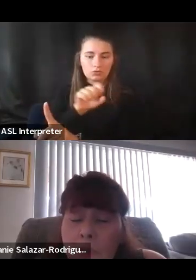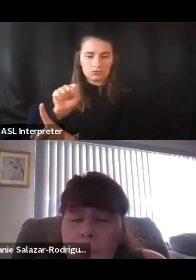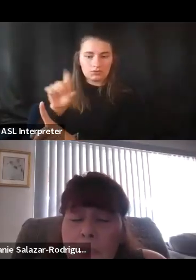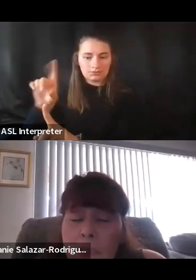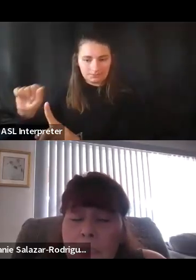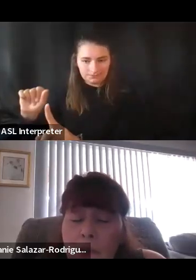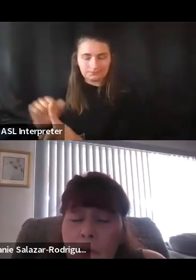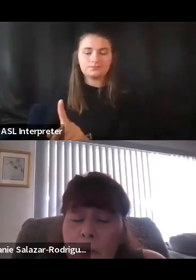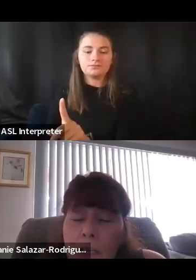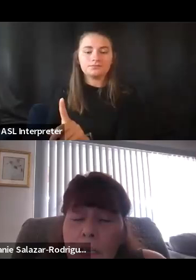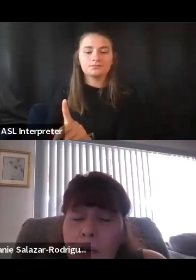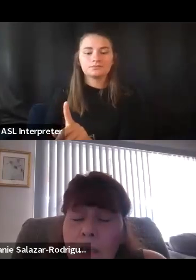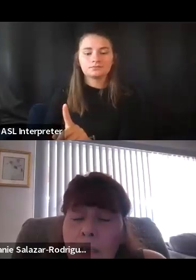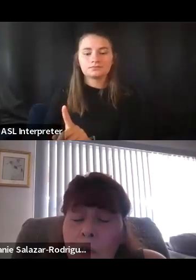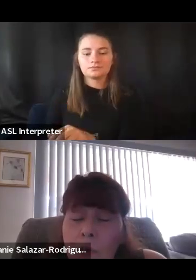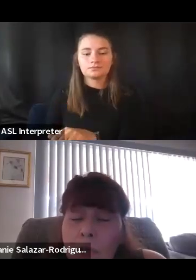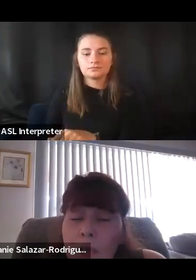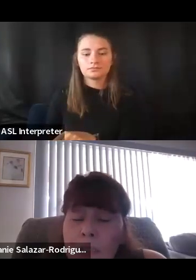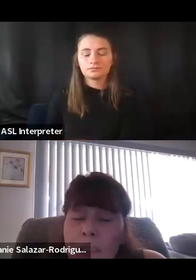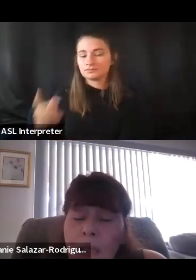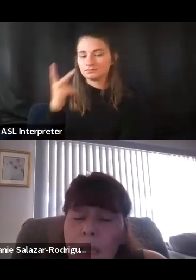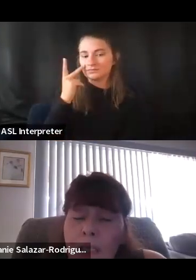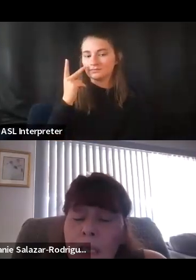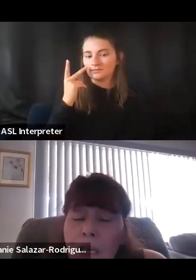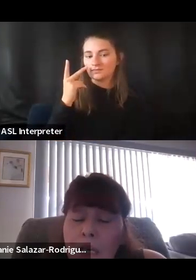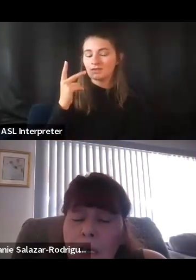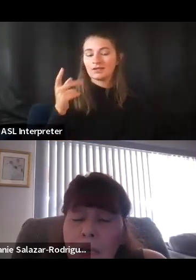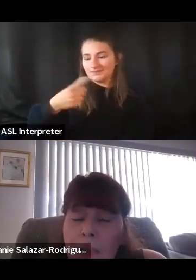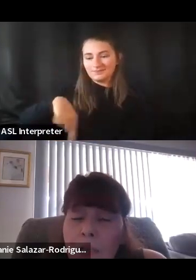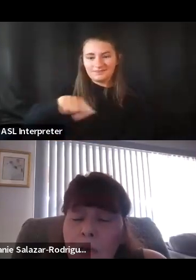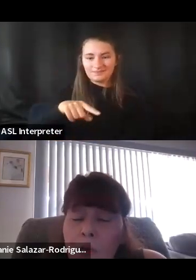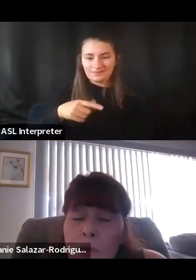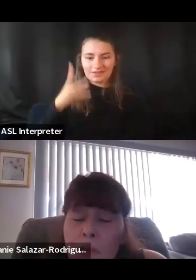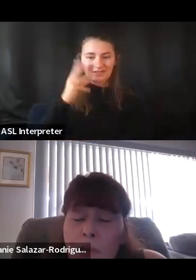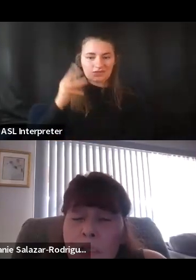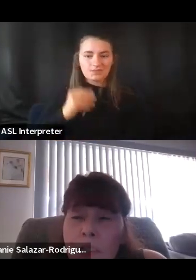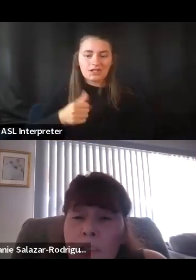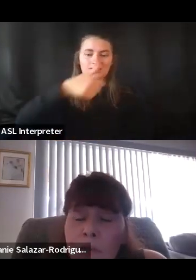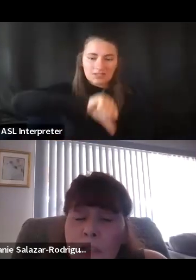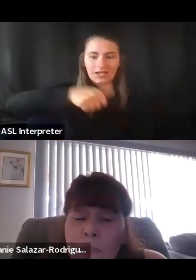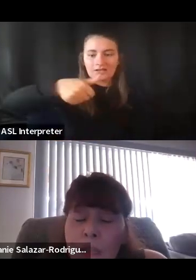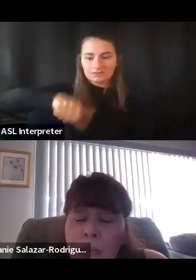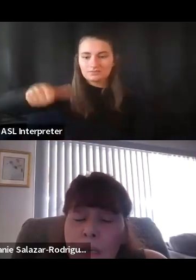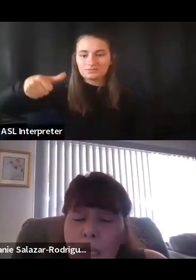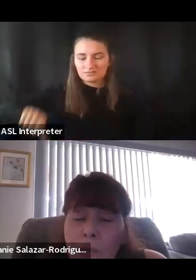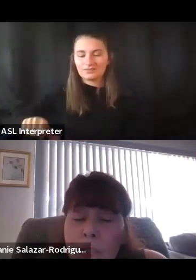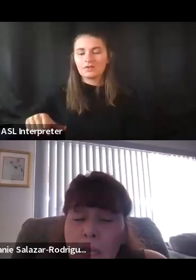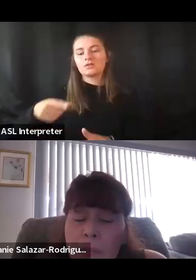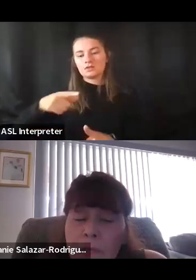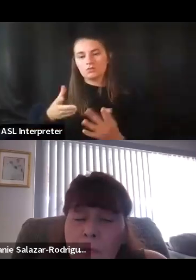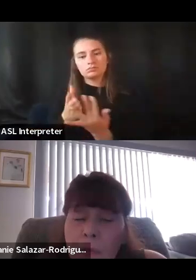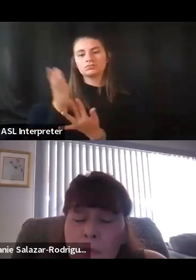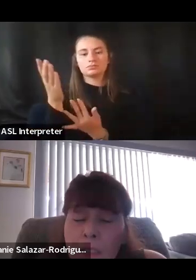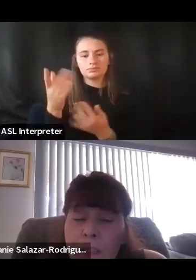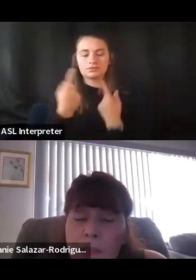magistrate because that's how far it had gone where they had been denied. Um, and so we were, you know, successfully, uh, able to